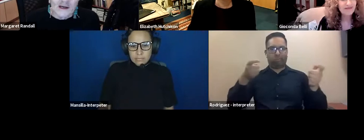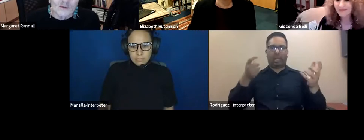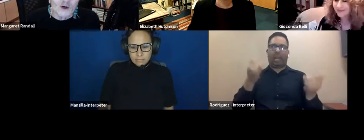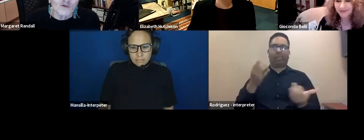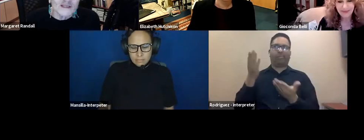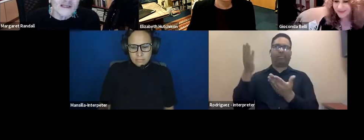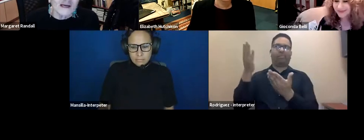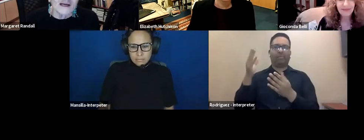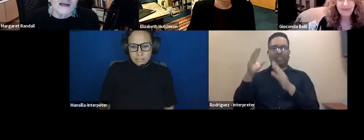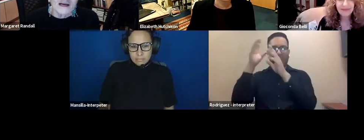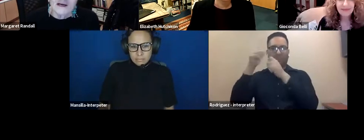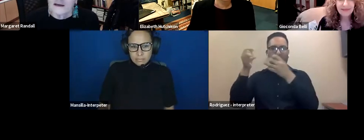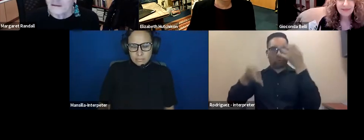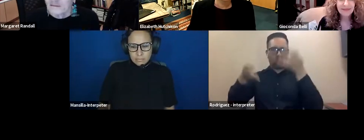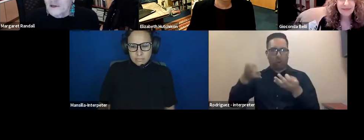we're risking